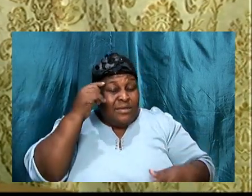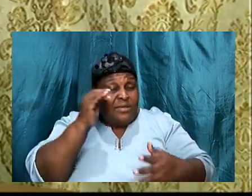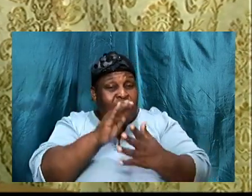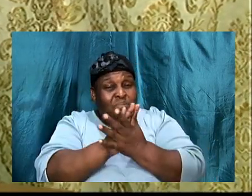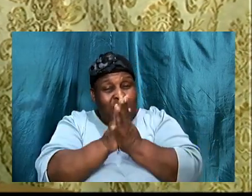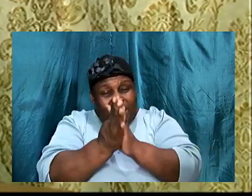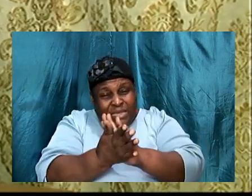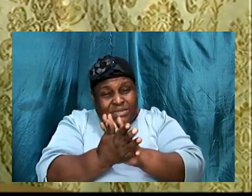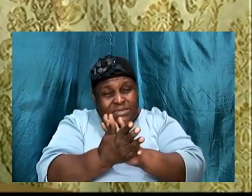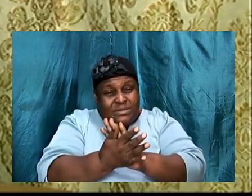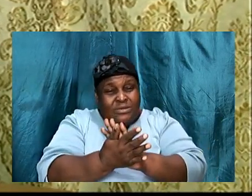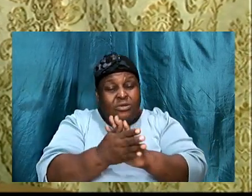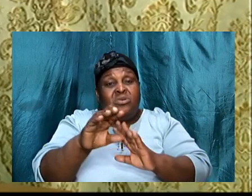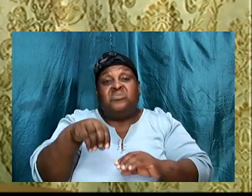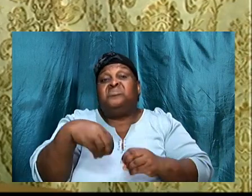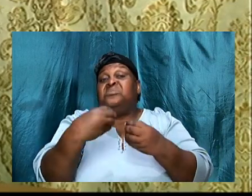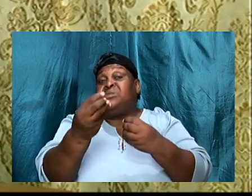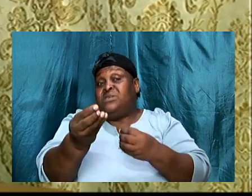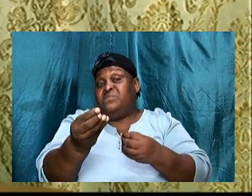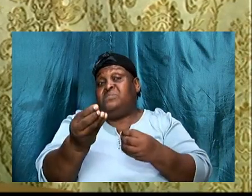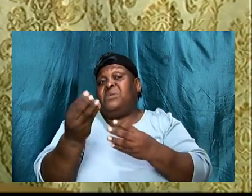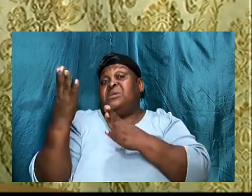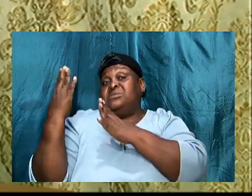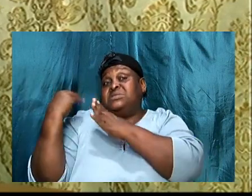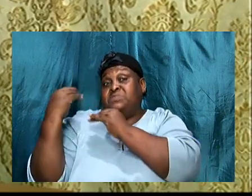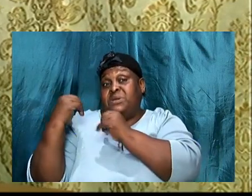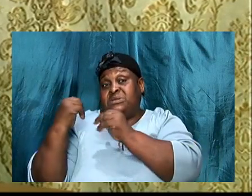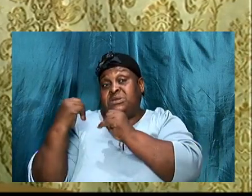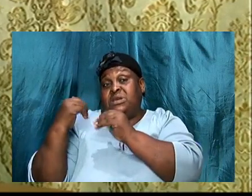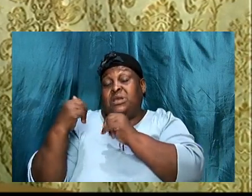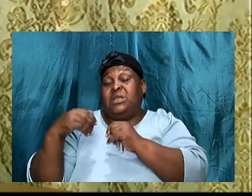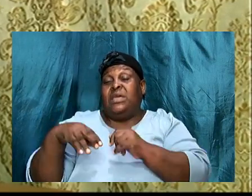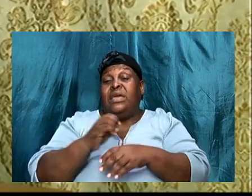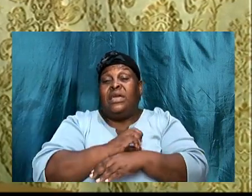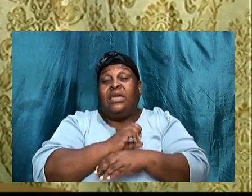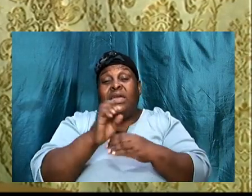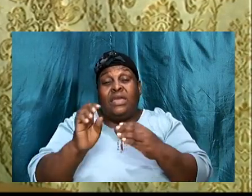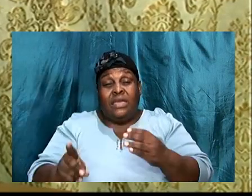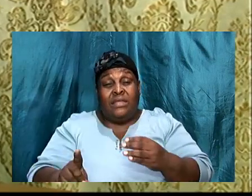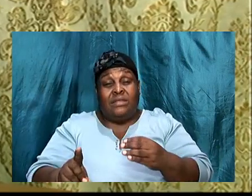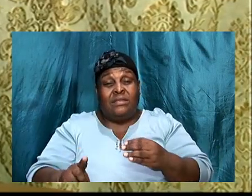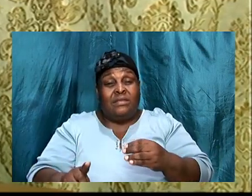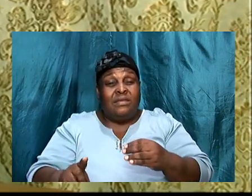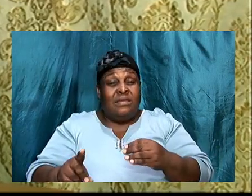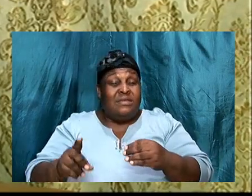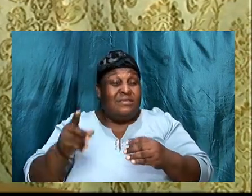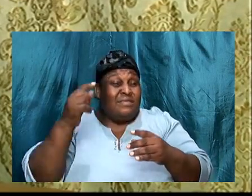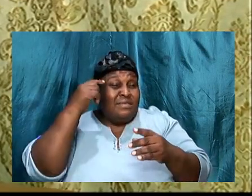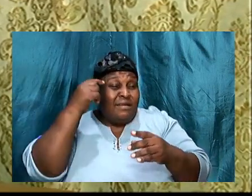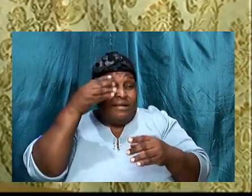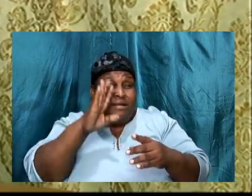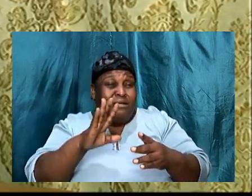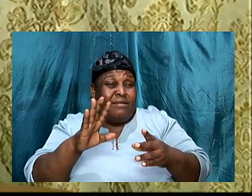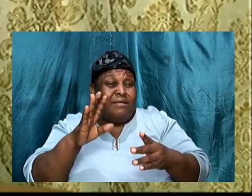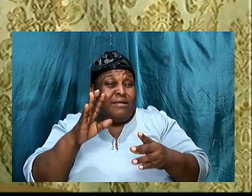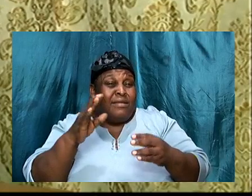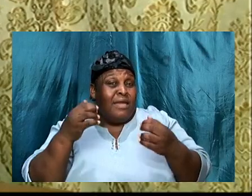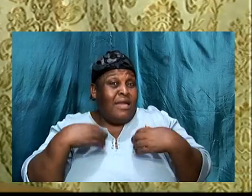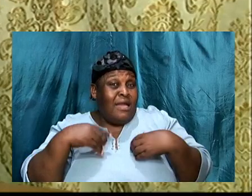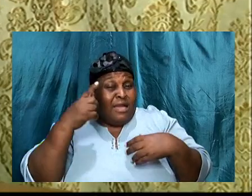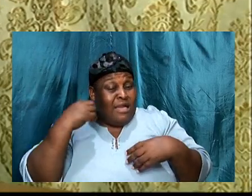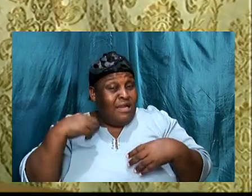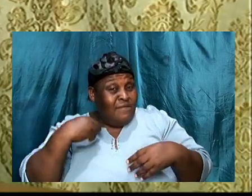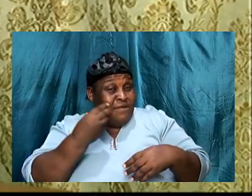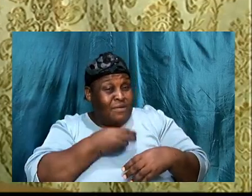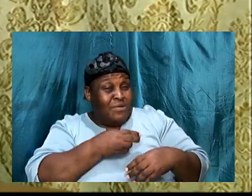to give you, unexpected end, the thoughts that, he think towards us, are good thoughts, thoughts, so, to him that